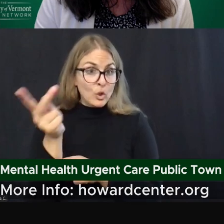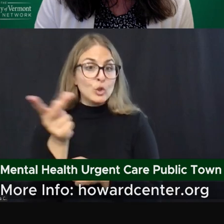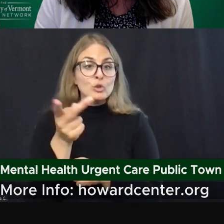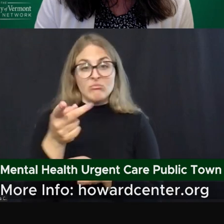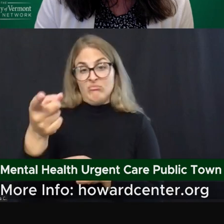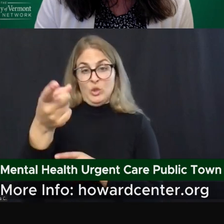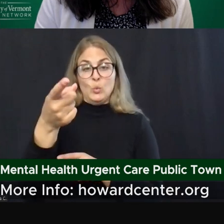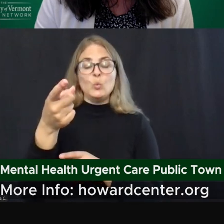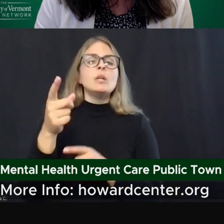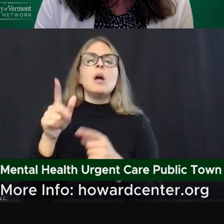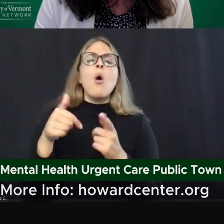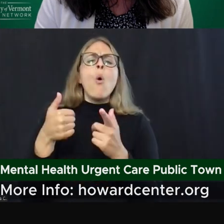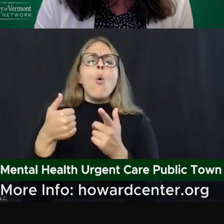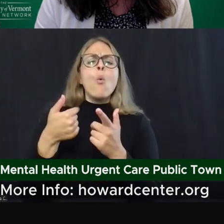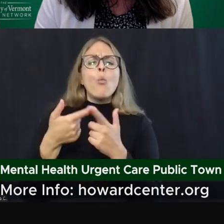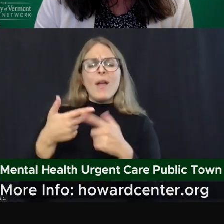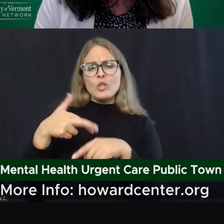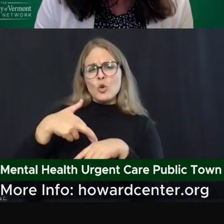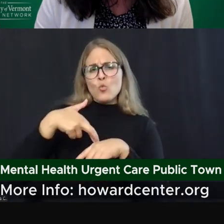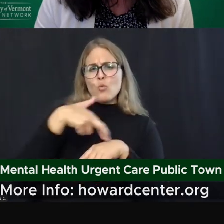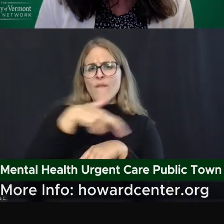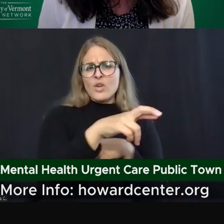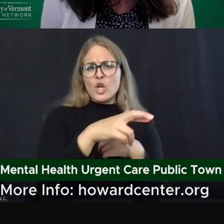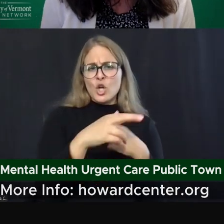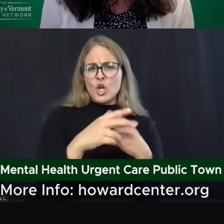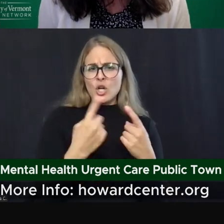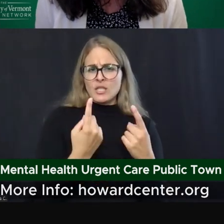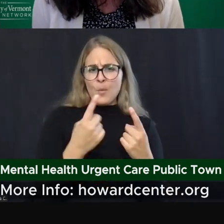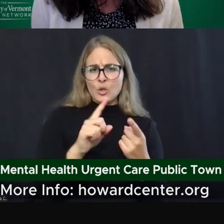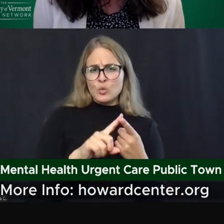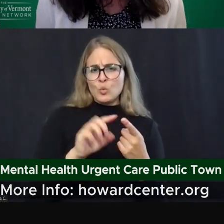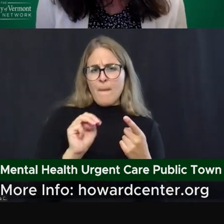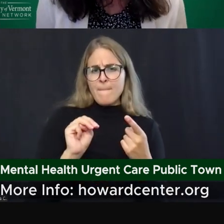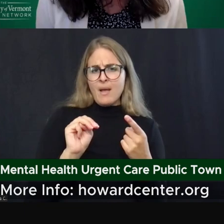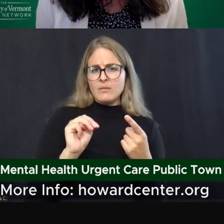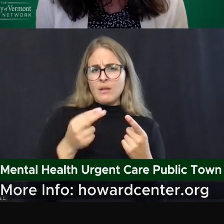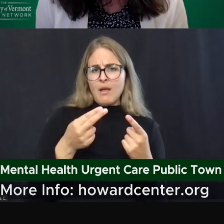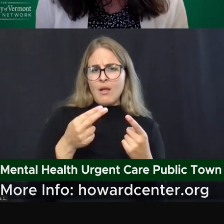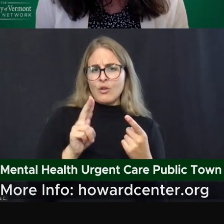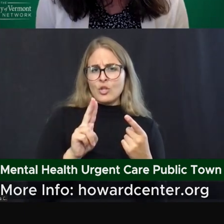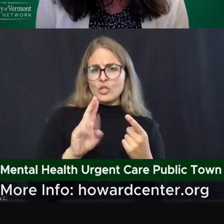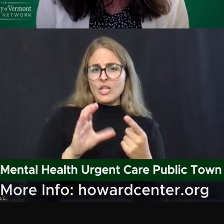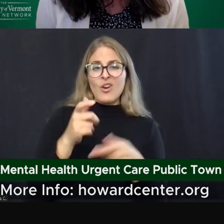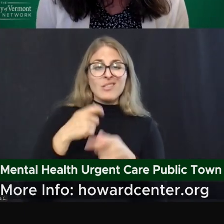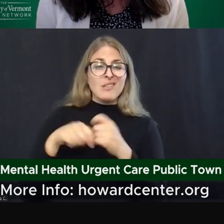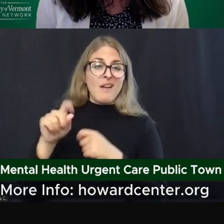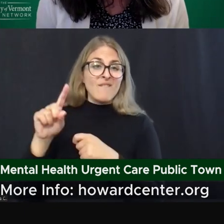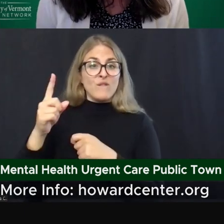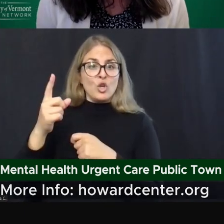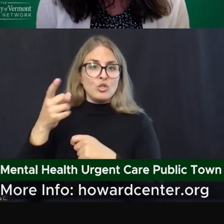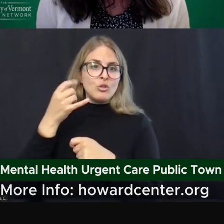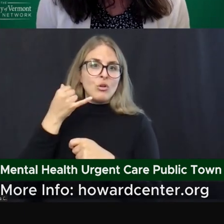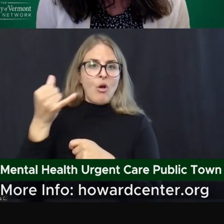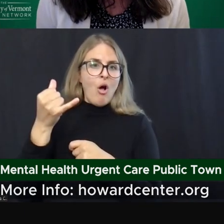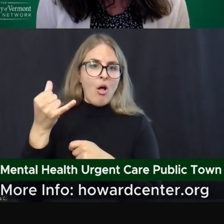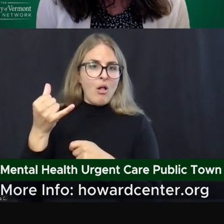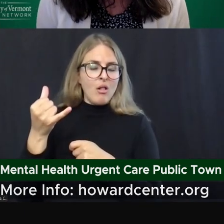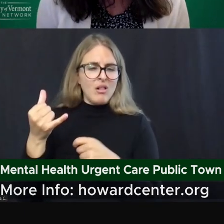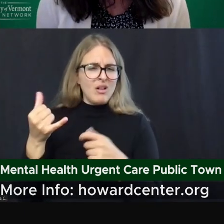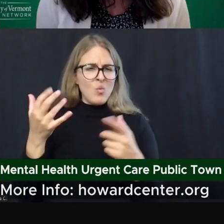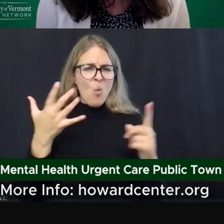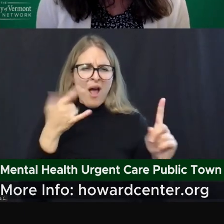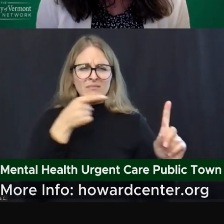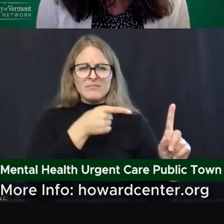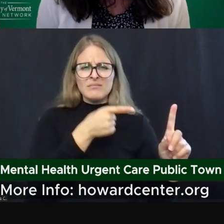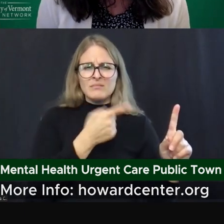when would you refer somebody to the mental health urgent care as opposed to first call and vice versa? That's a great question.